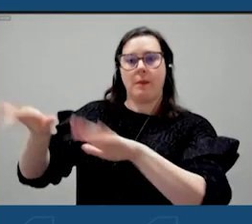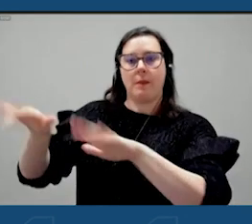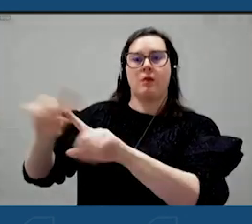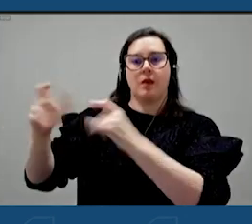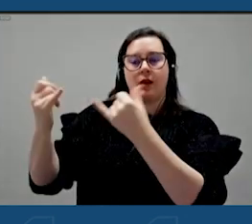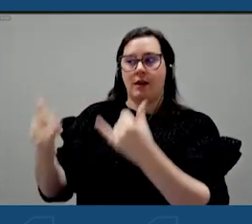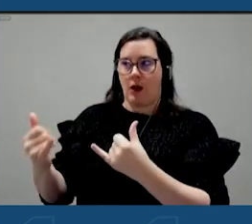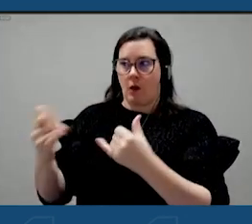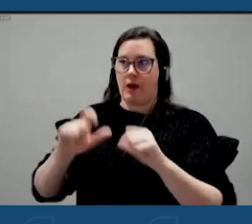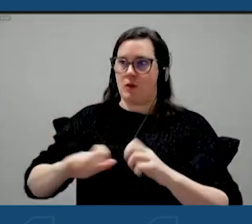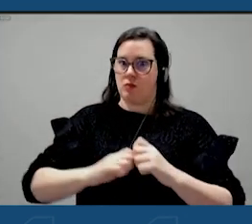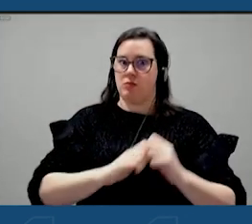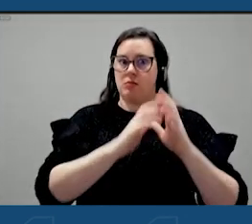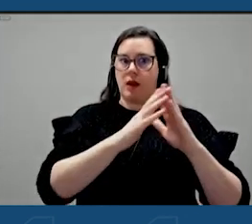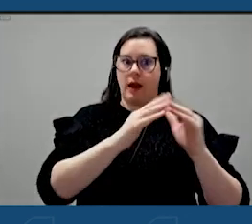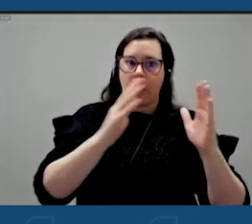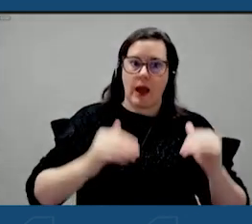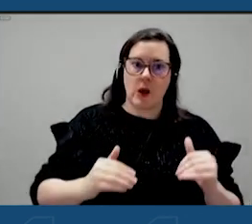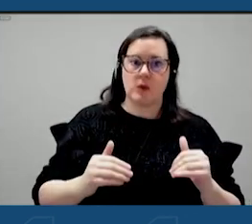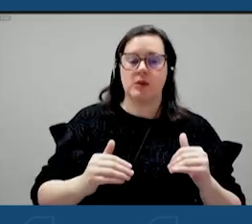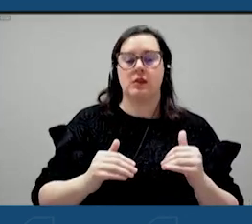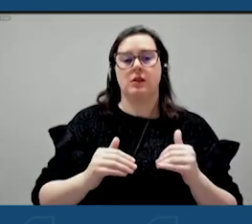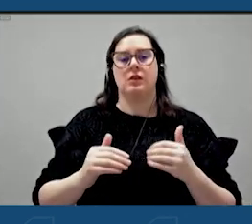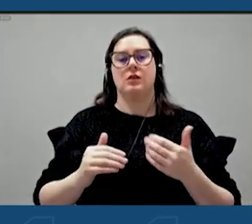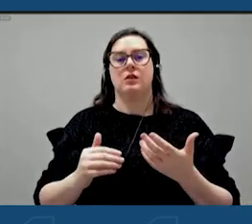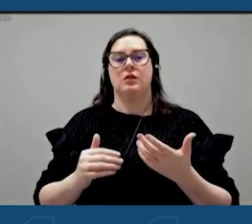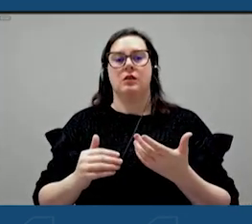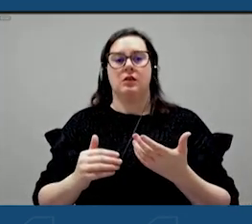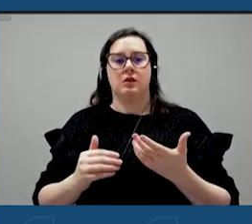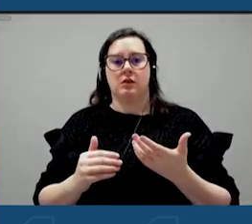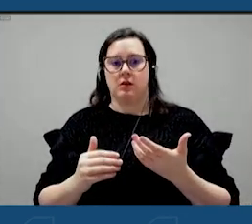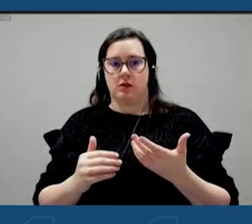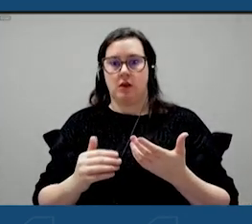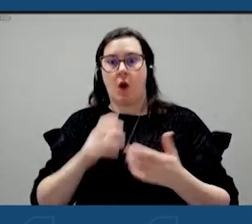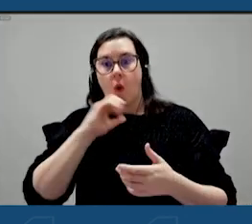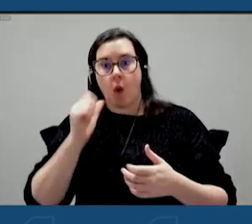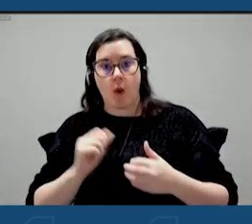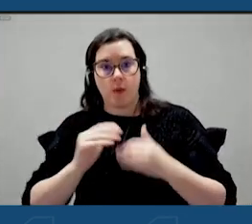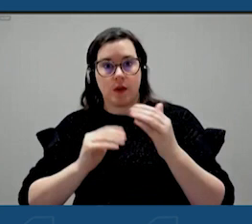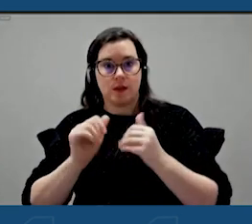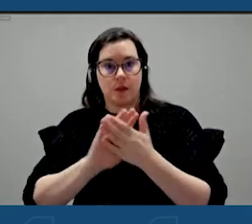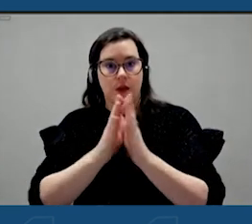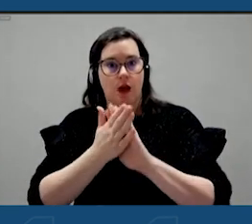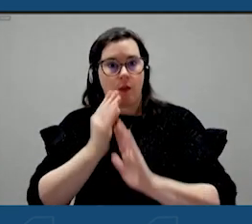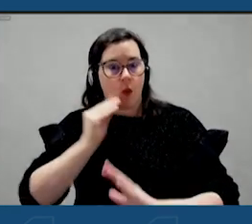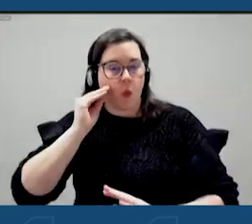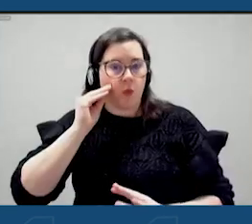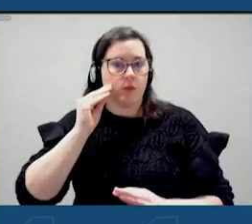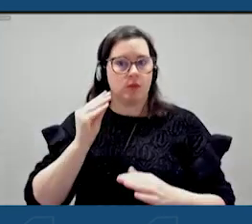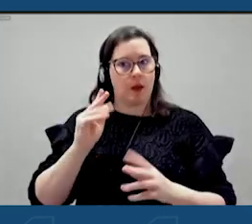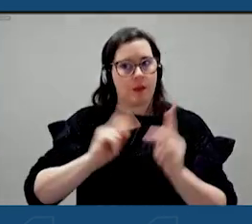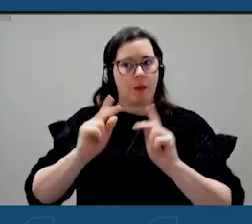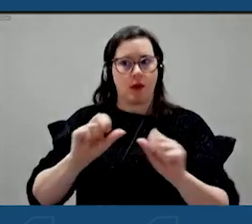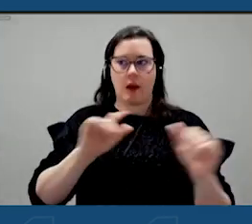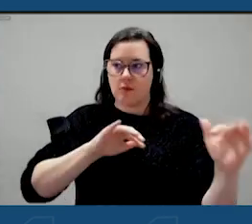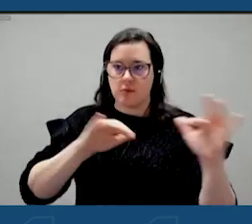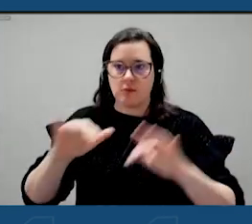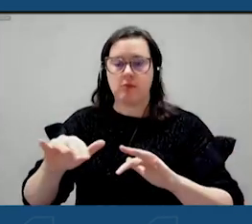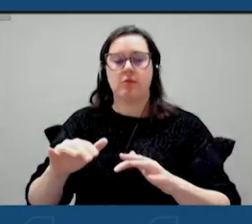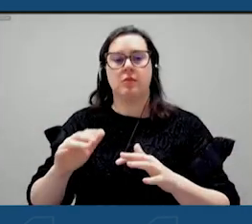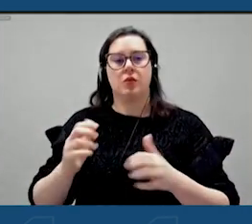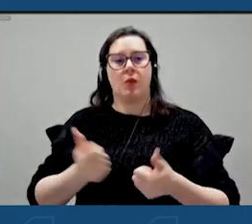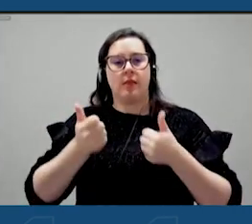housing and create housing into spaces, uh, and our, even our older buildings. So that could become a place to welcome people to the waterfront. It could be